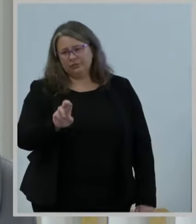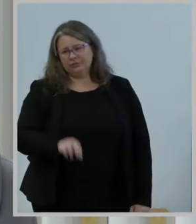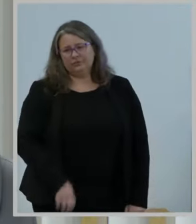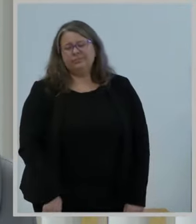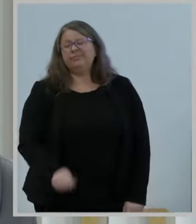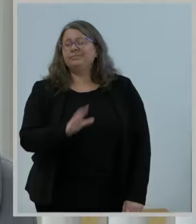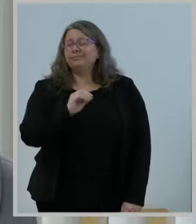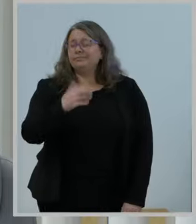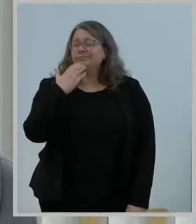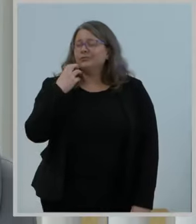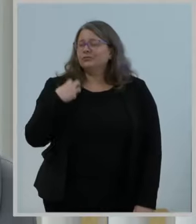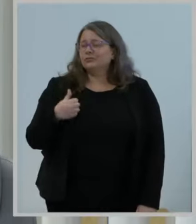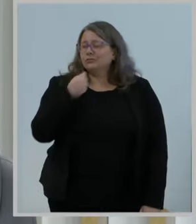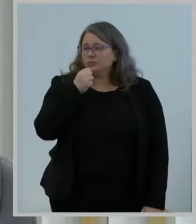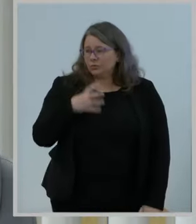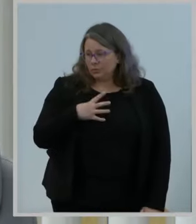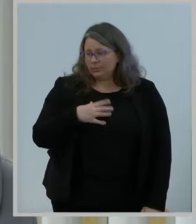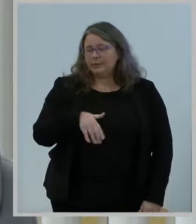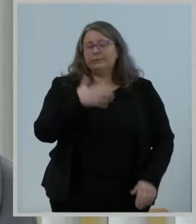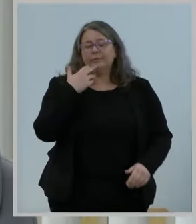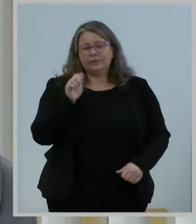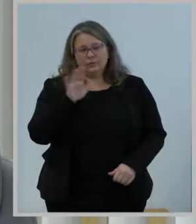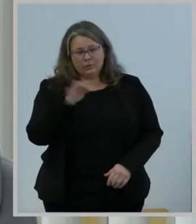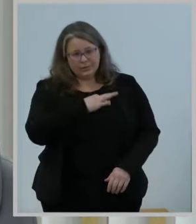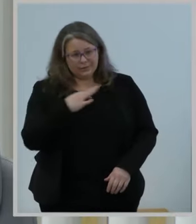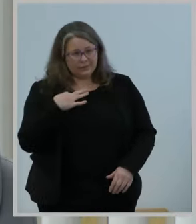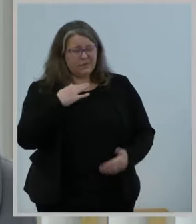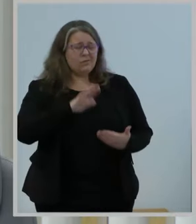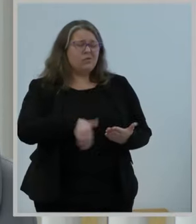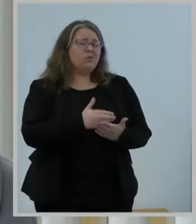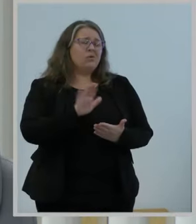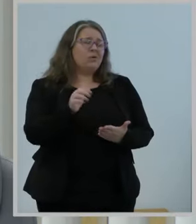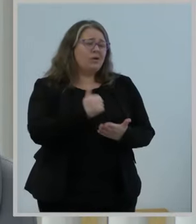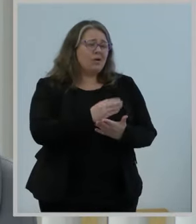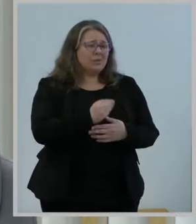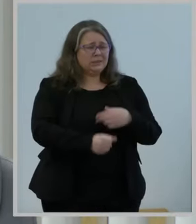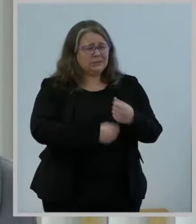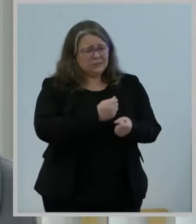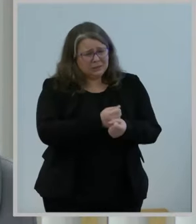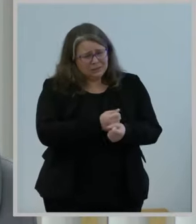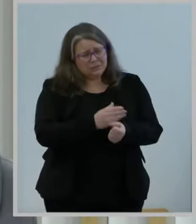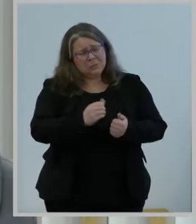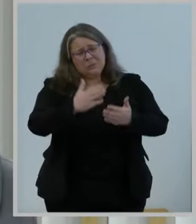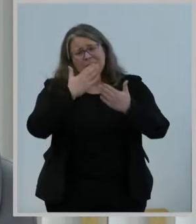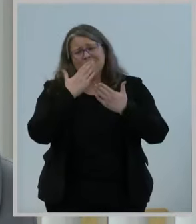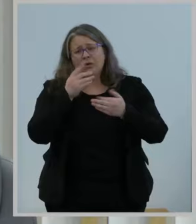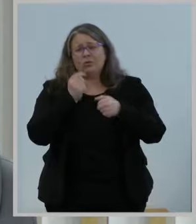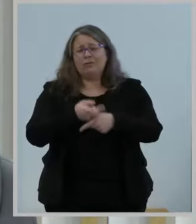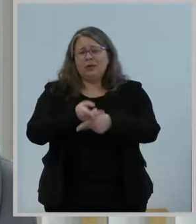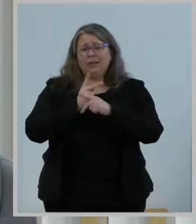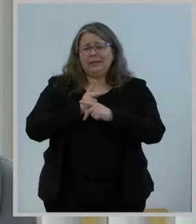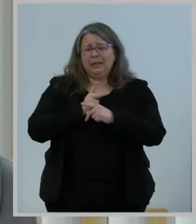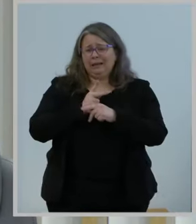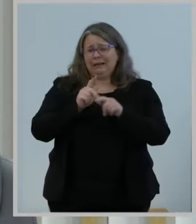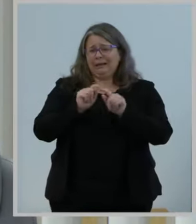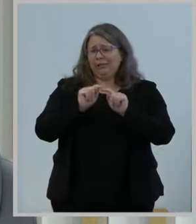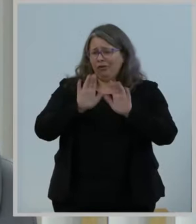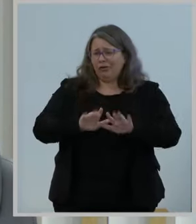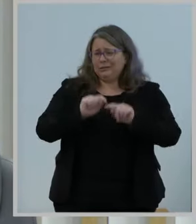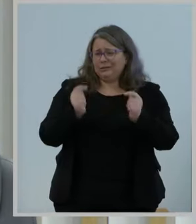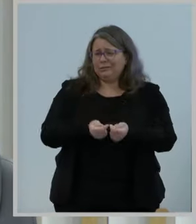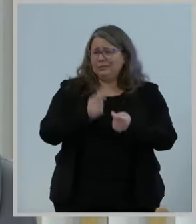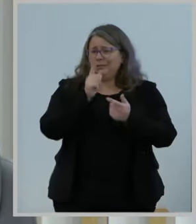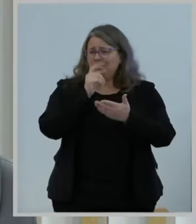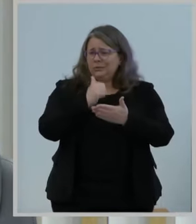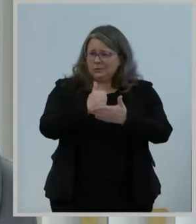and your staff for all your help and support, including lending me the talented and experienced team to stand up my office that has allowed me